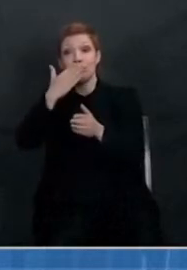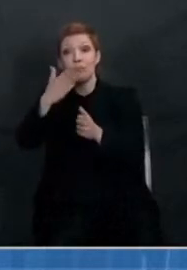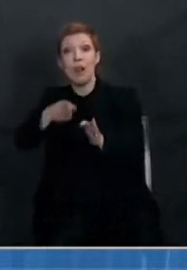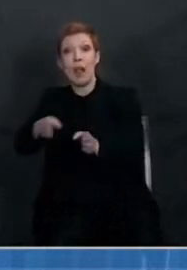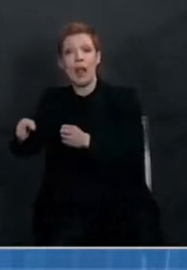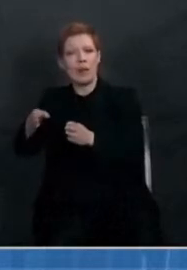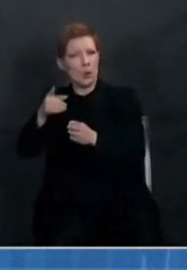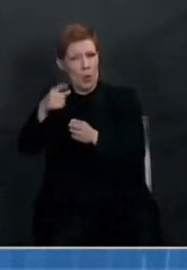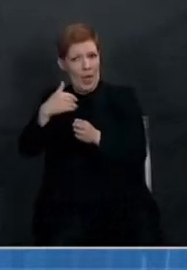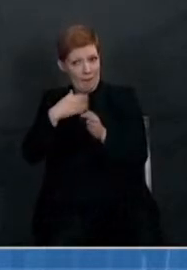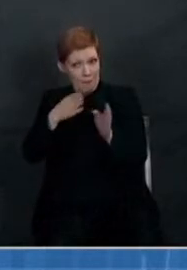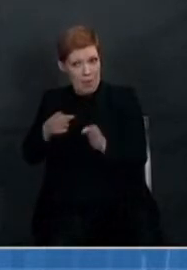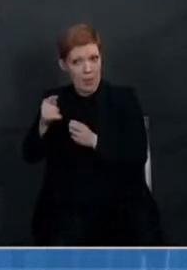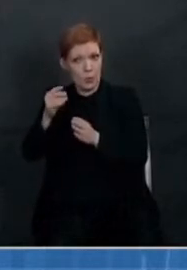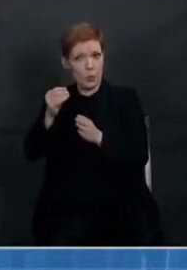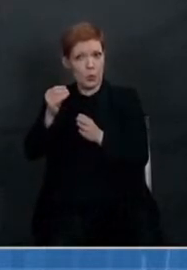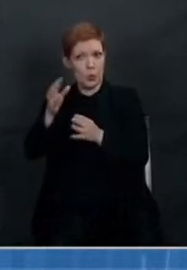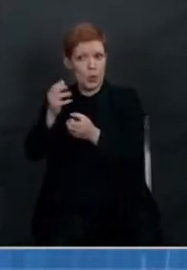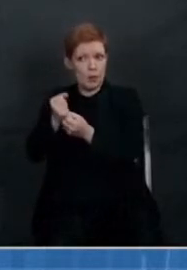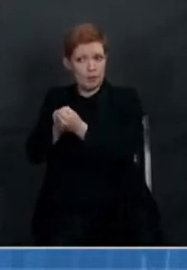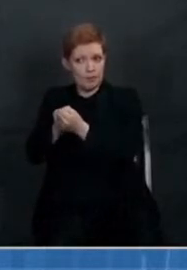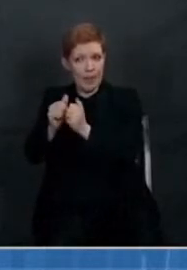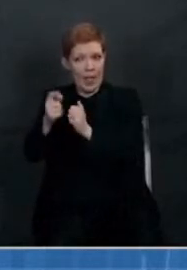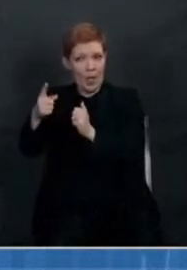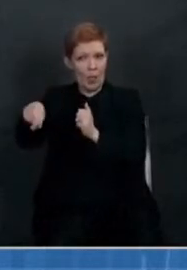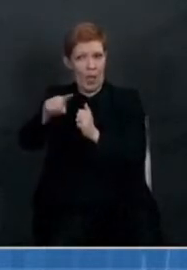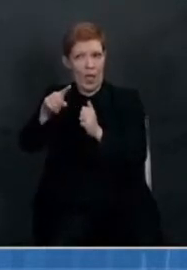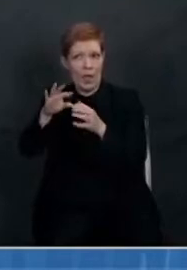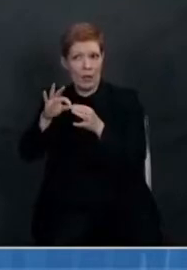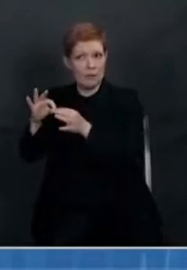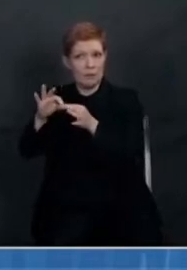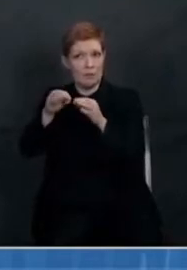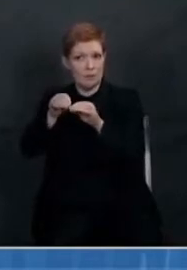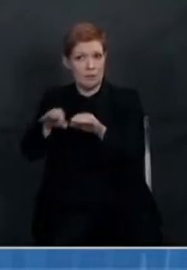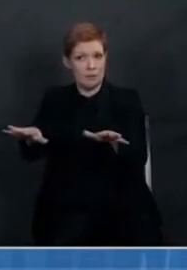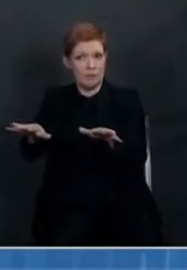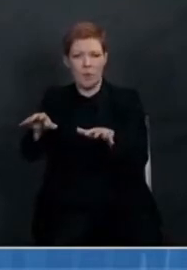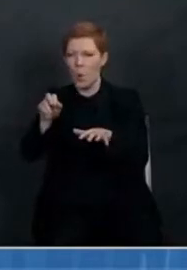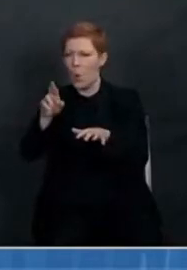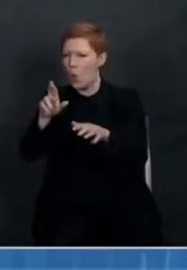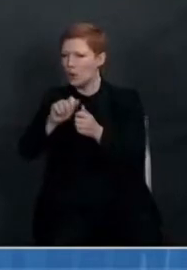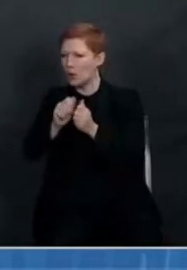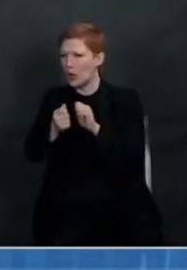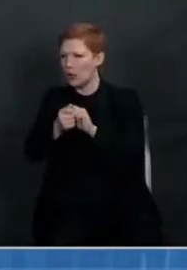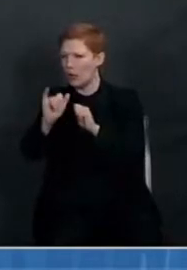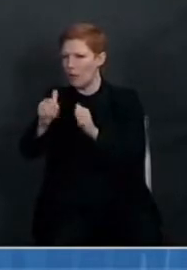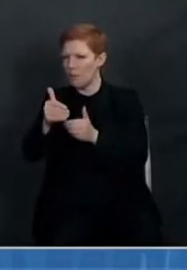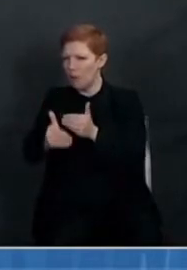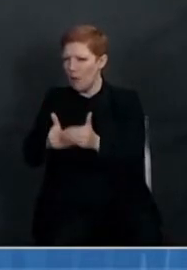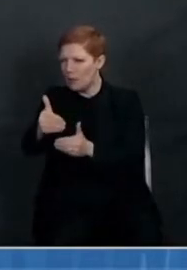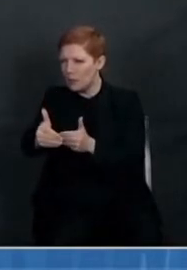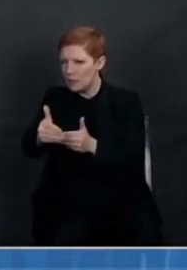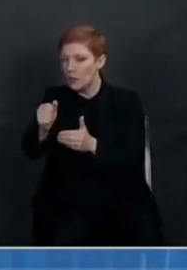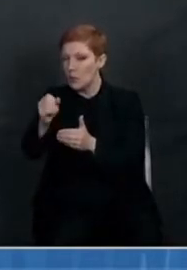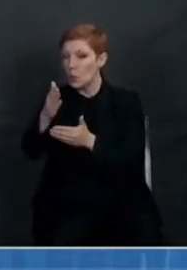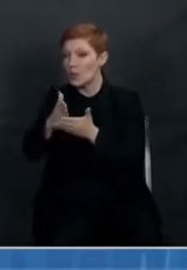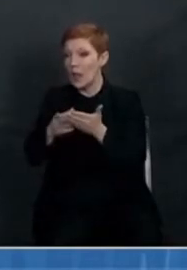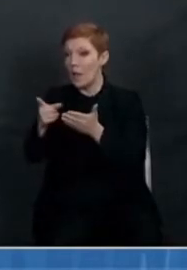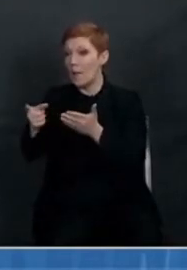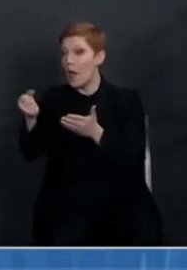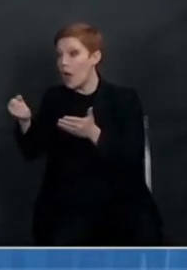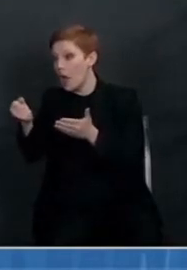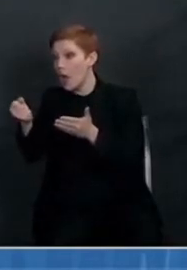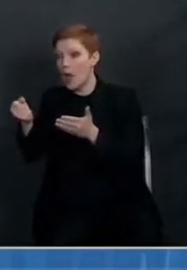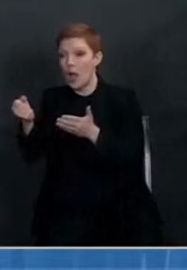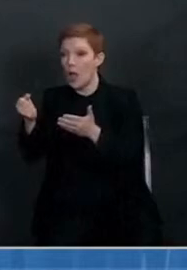up that process with them or change the way those doses are set aside so that some of them can go elsewhere and get used more